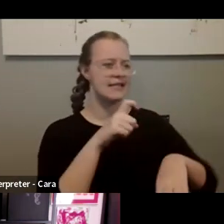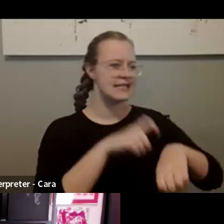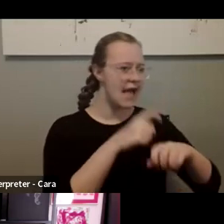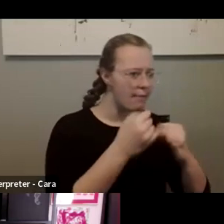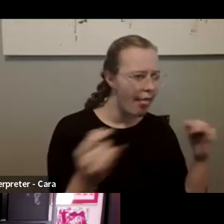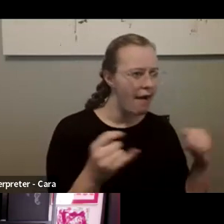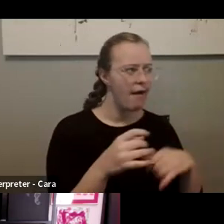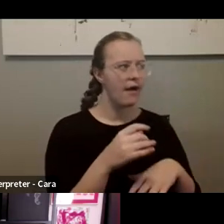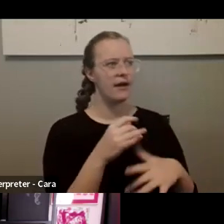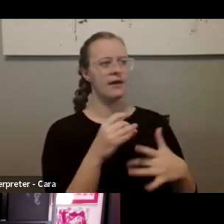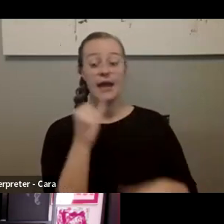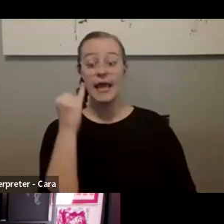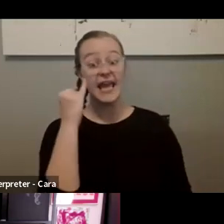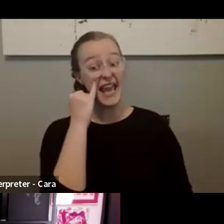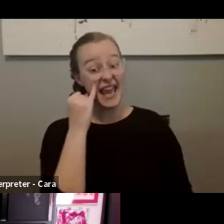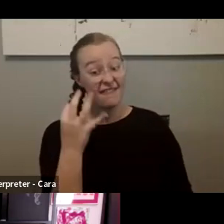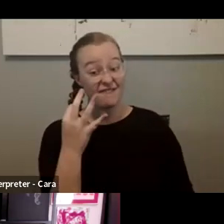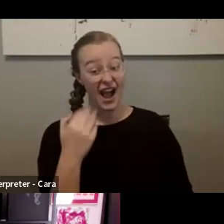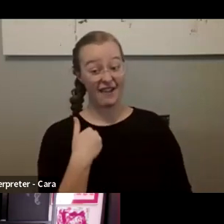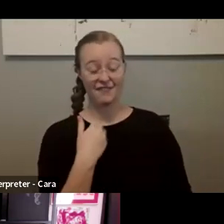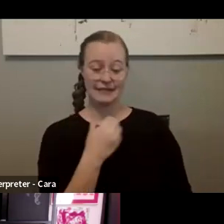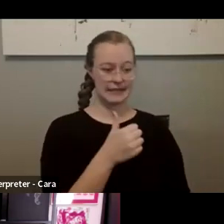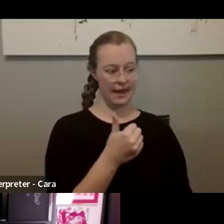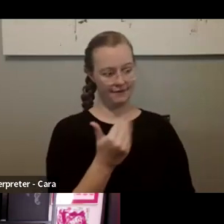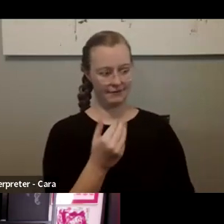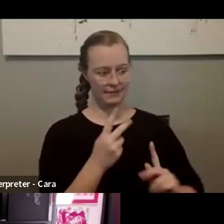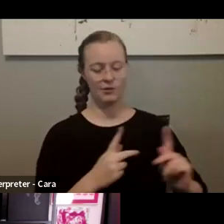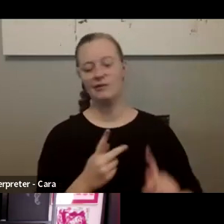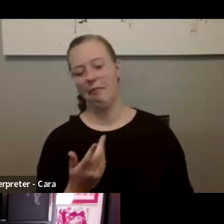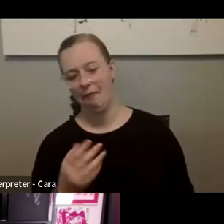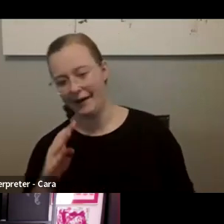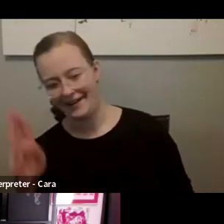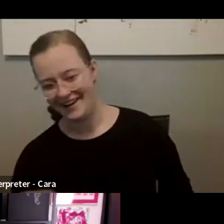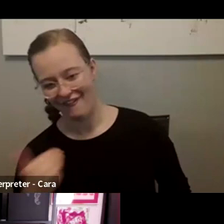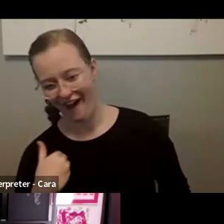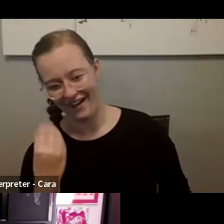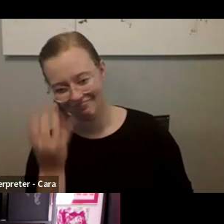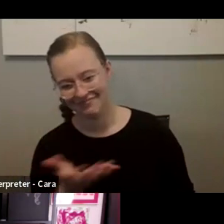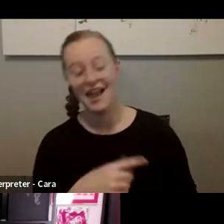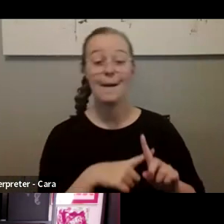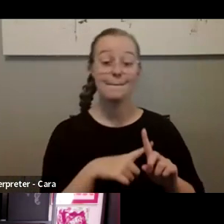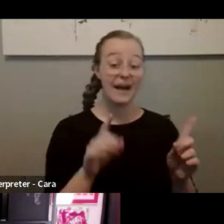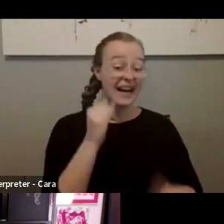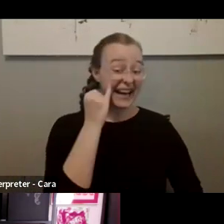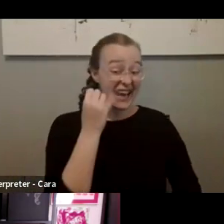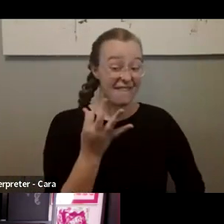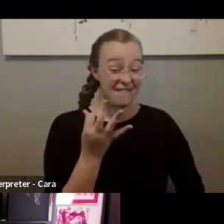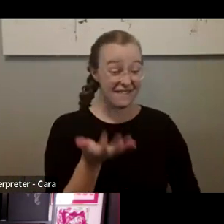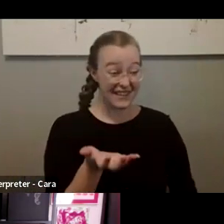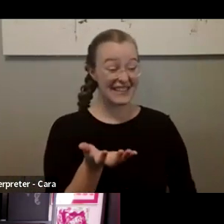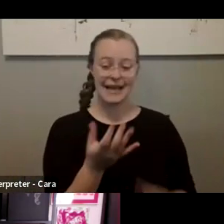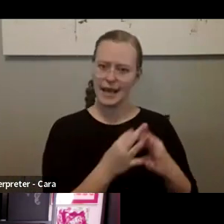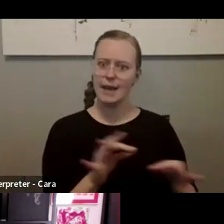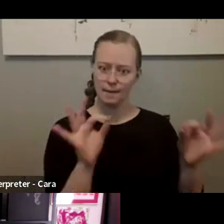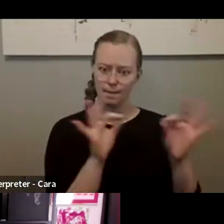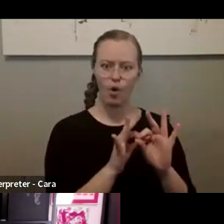if if we had 10 or 15 people, which, you know, we have never had that many people. But, you know, it would be very important to be